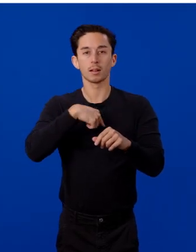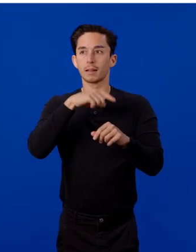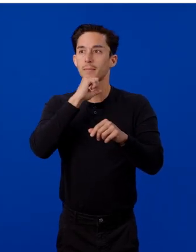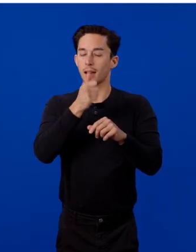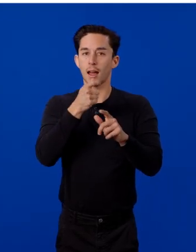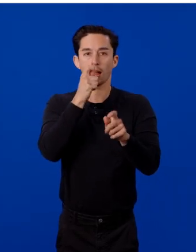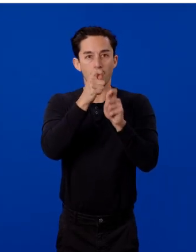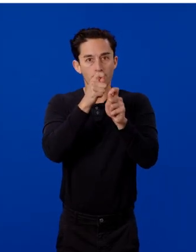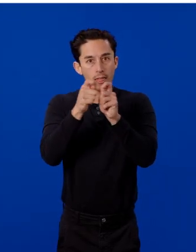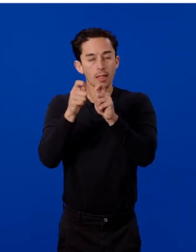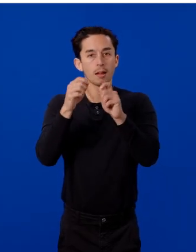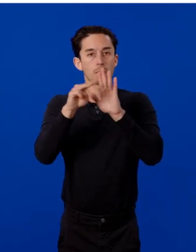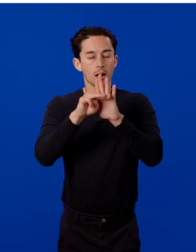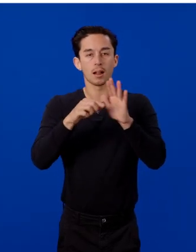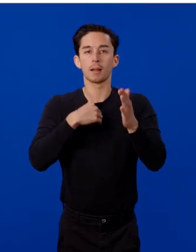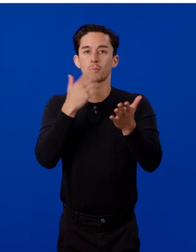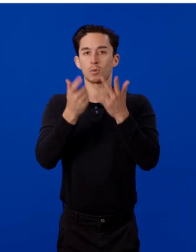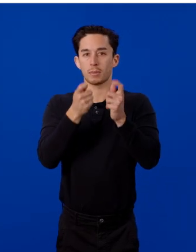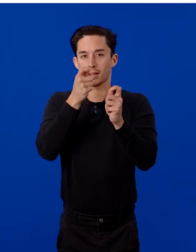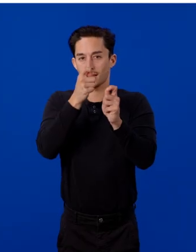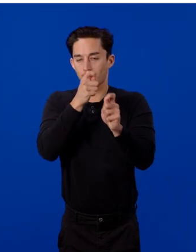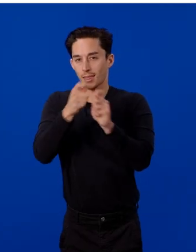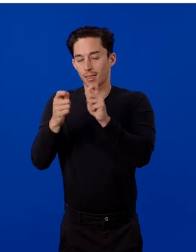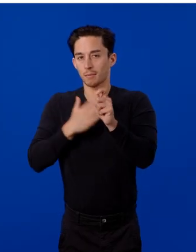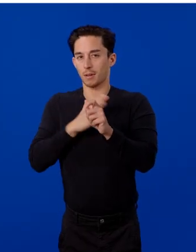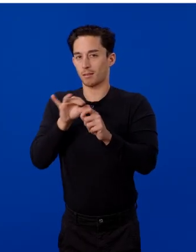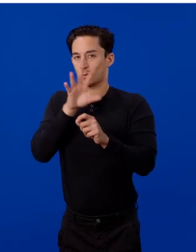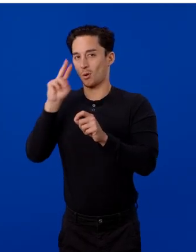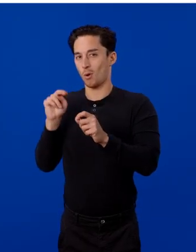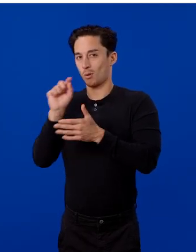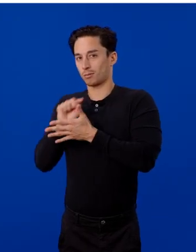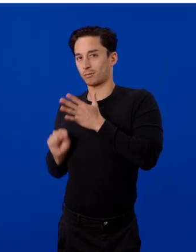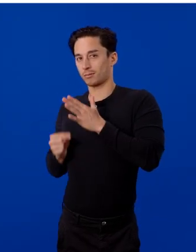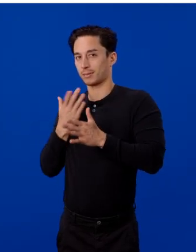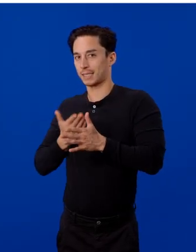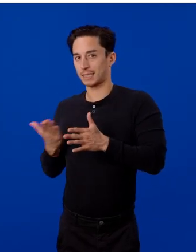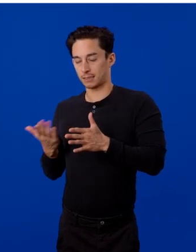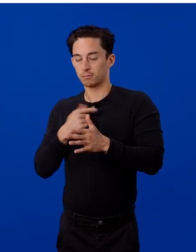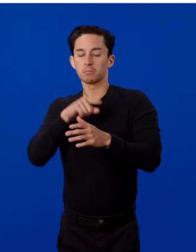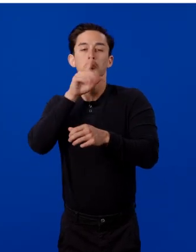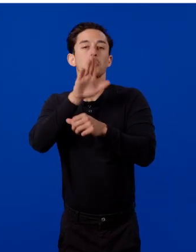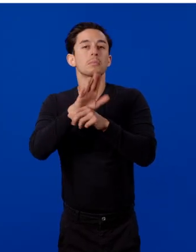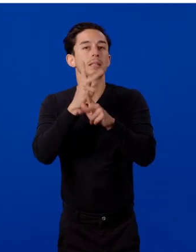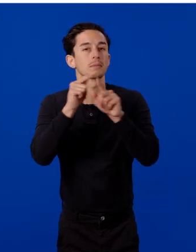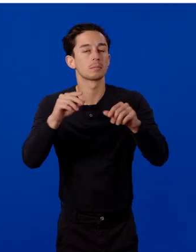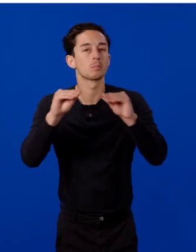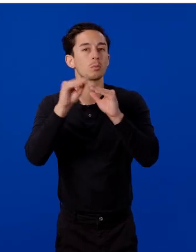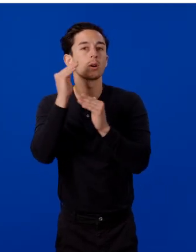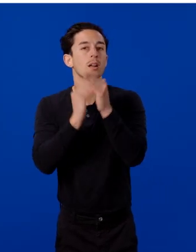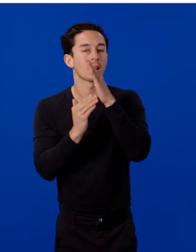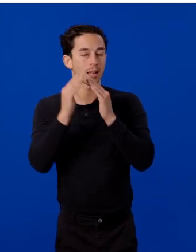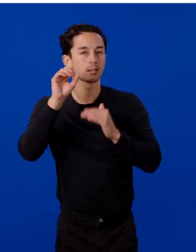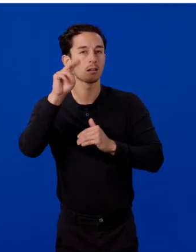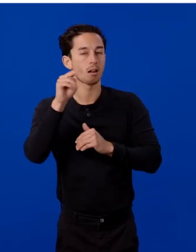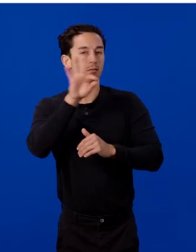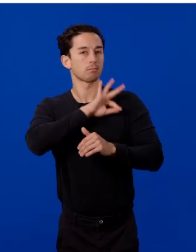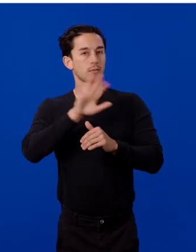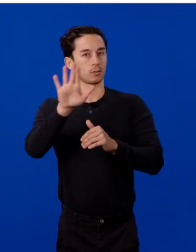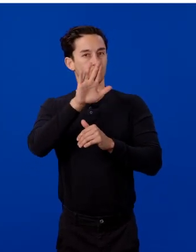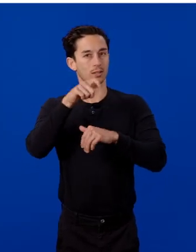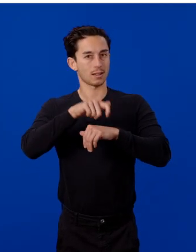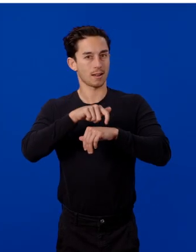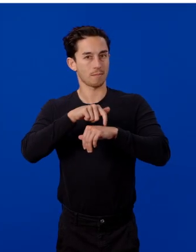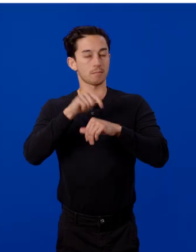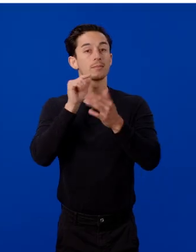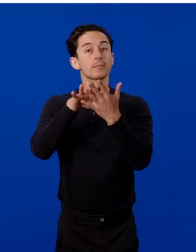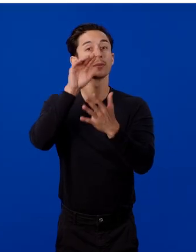models, I'm probably fine tuning my chai recipe. I promise to keep it more hands on and useful for your time. We learn